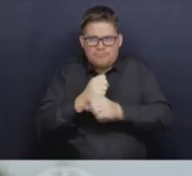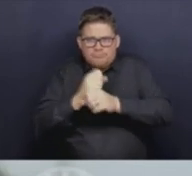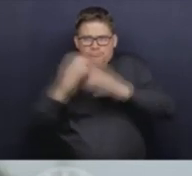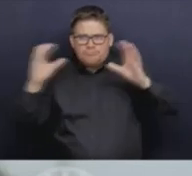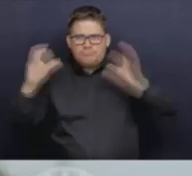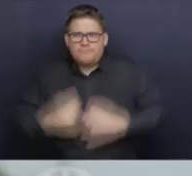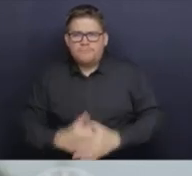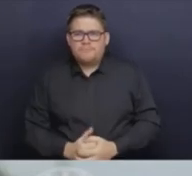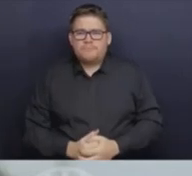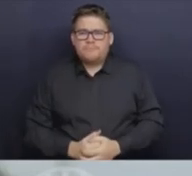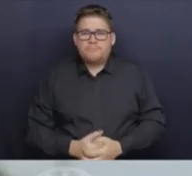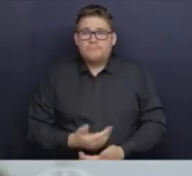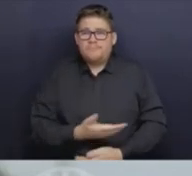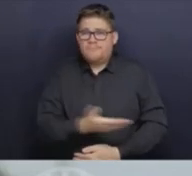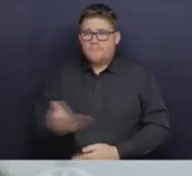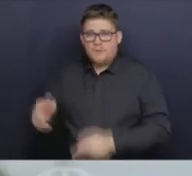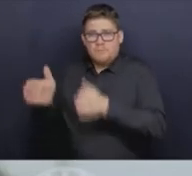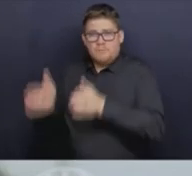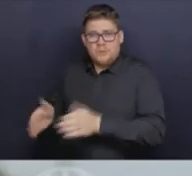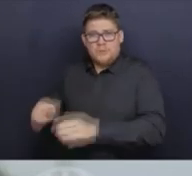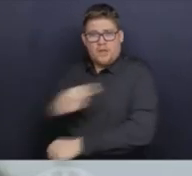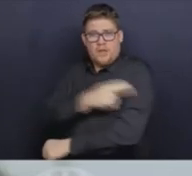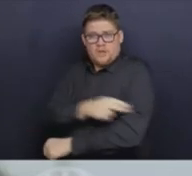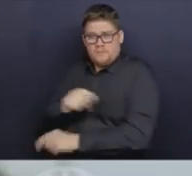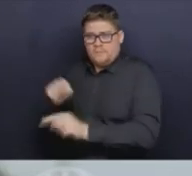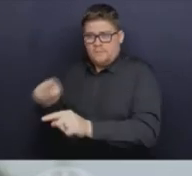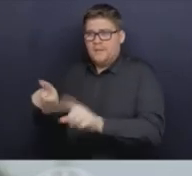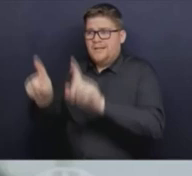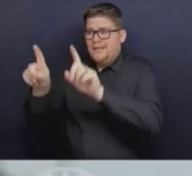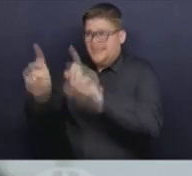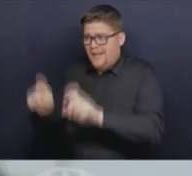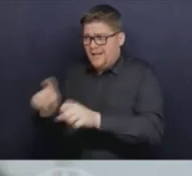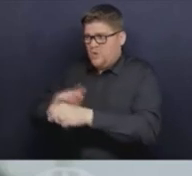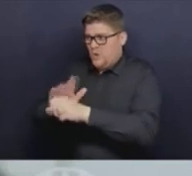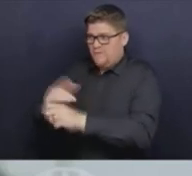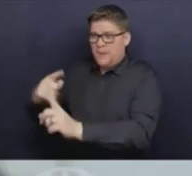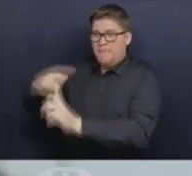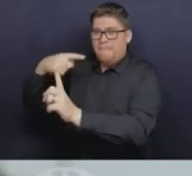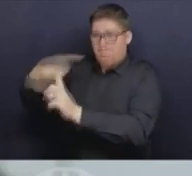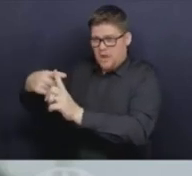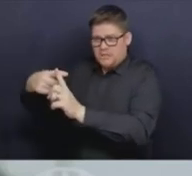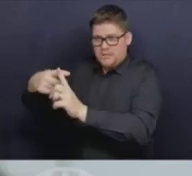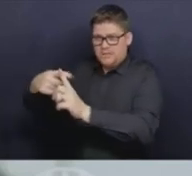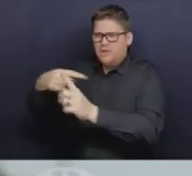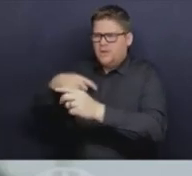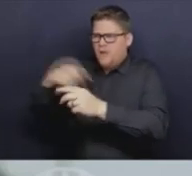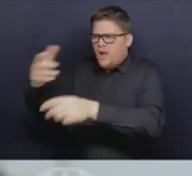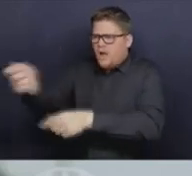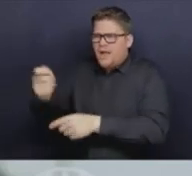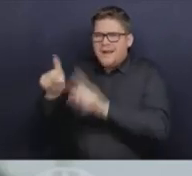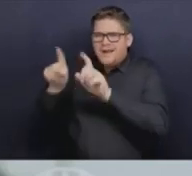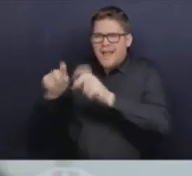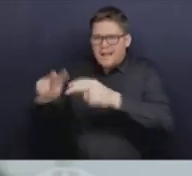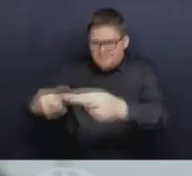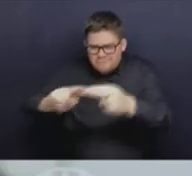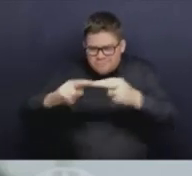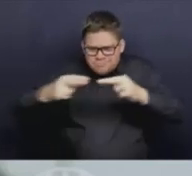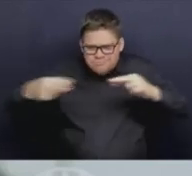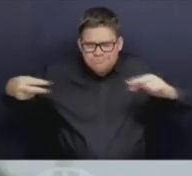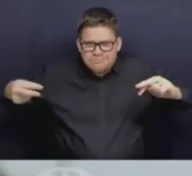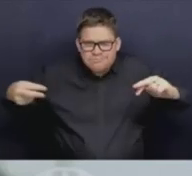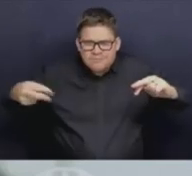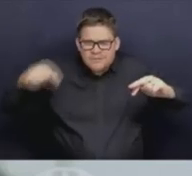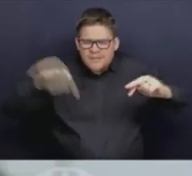in hospital with a COVID positive test, we do whole genome sequencing to see if there's something that's emerging that's causing more severe illness.